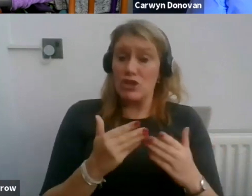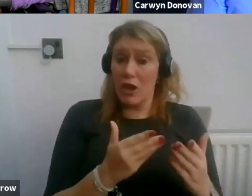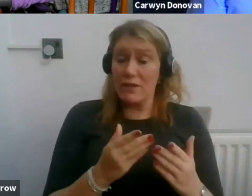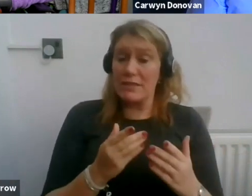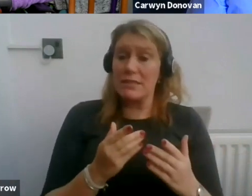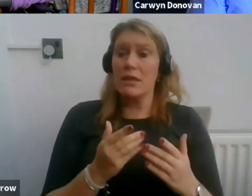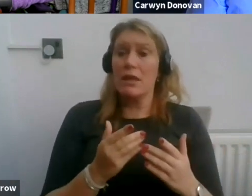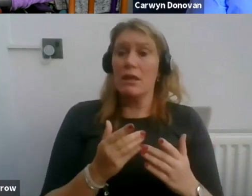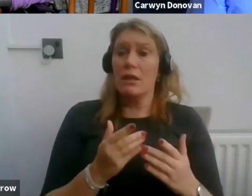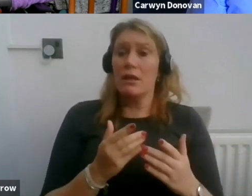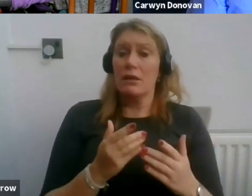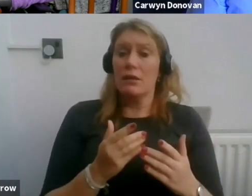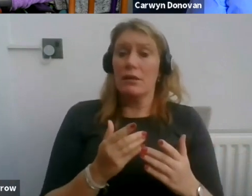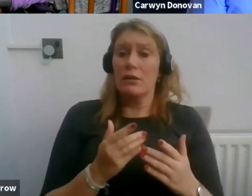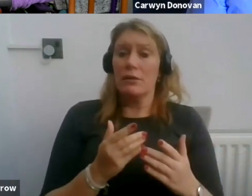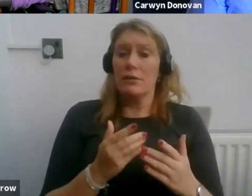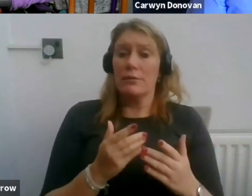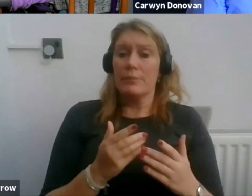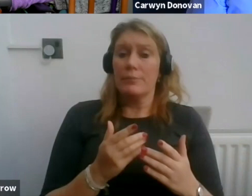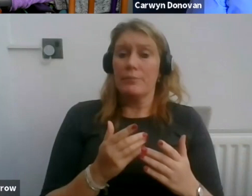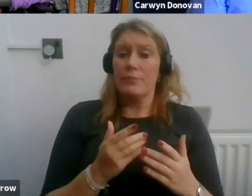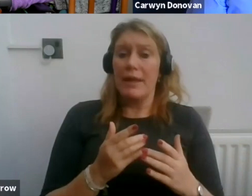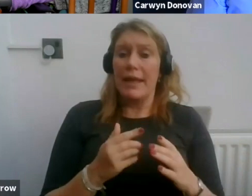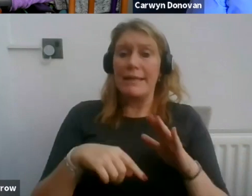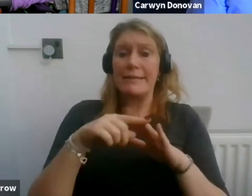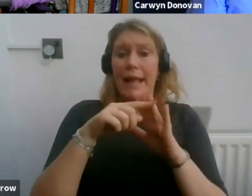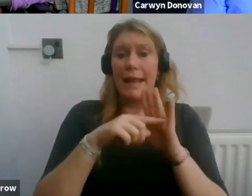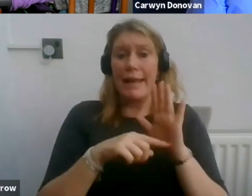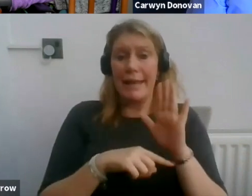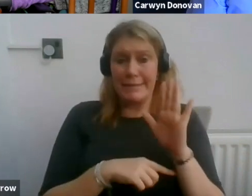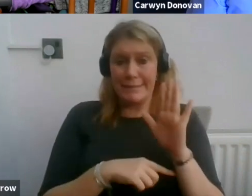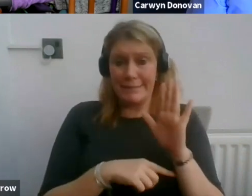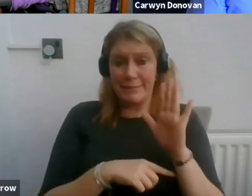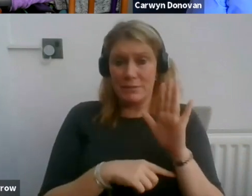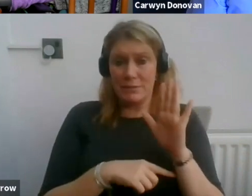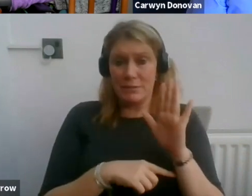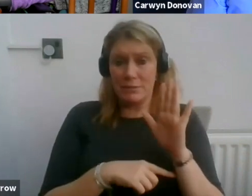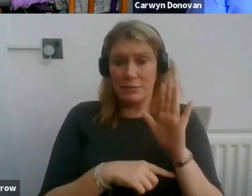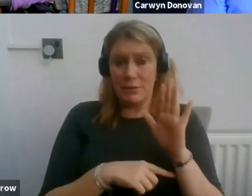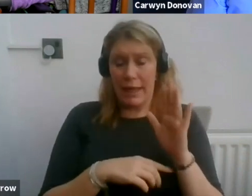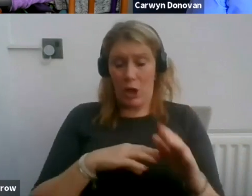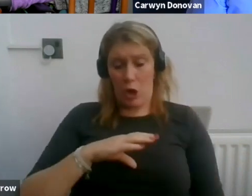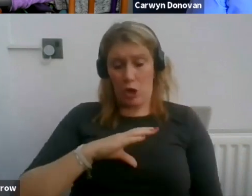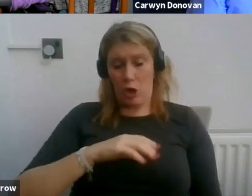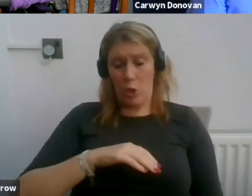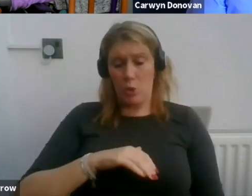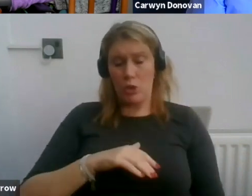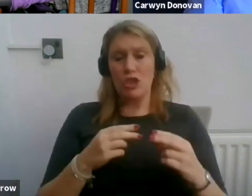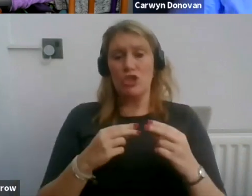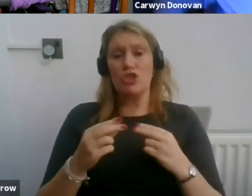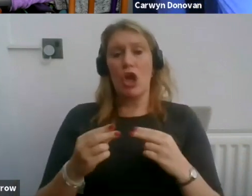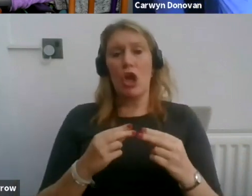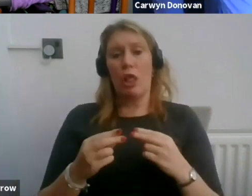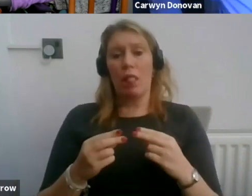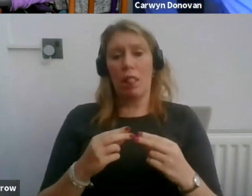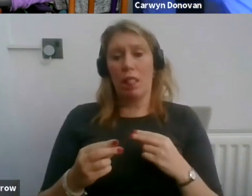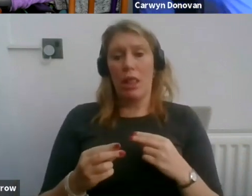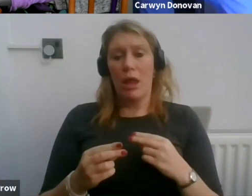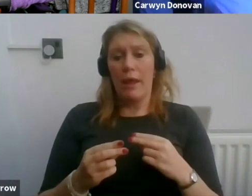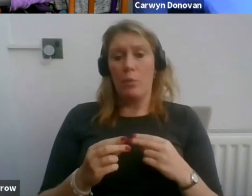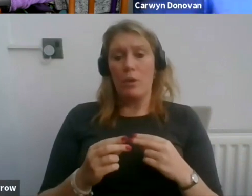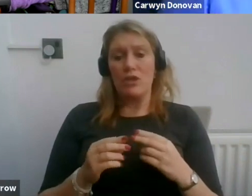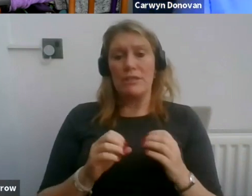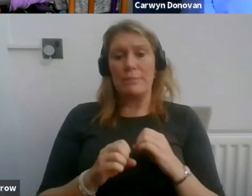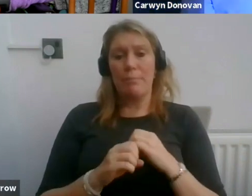our members is a little list which comes in our union journal which is published quarterly. Now, this